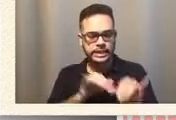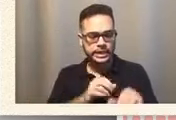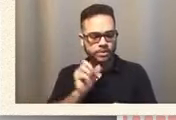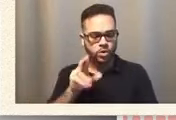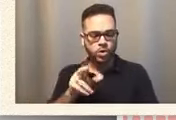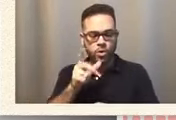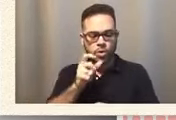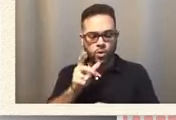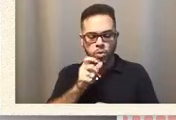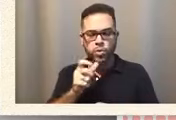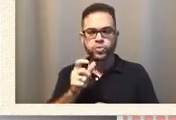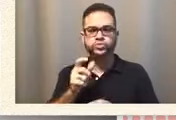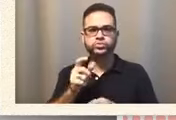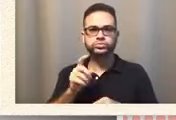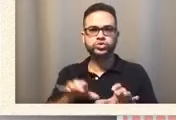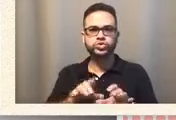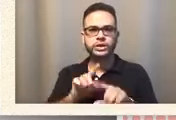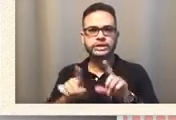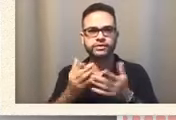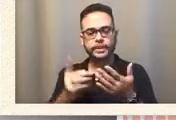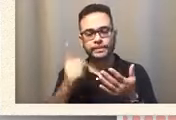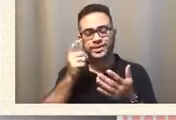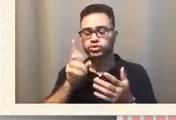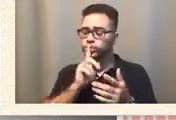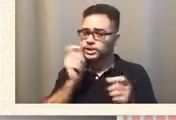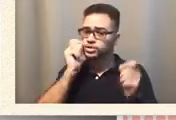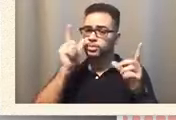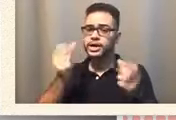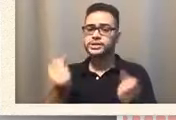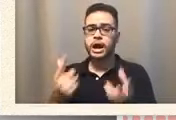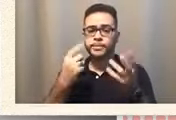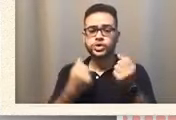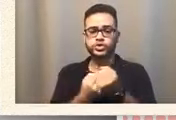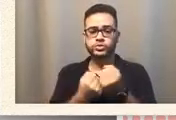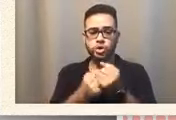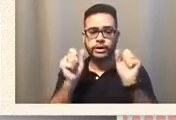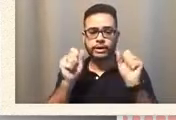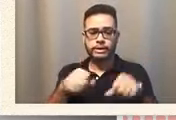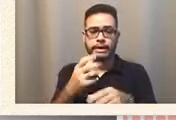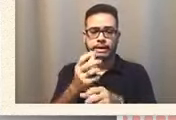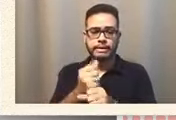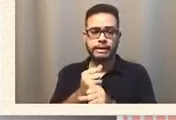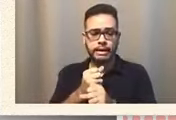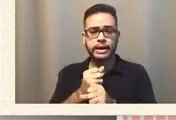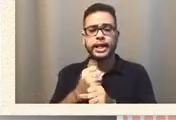surprised how much support you can get out of the idea of people who knows what your struggles are.